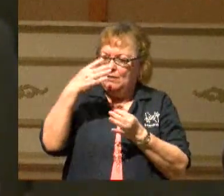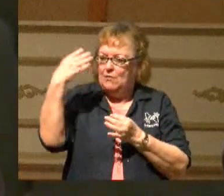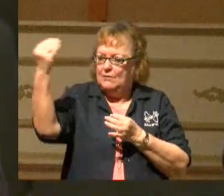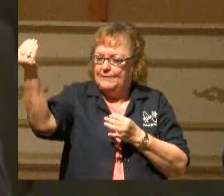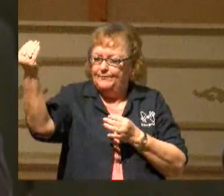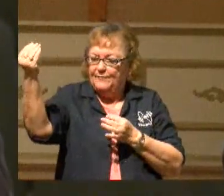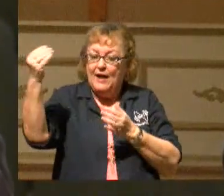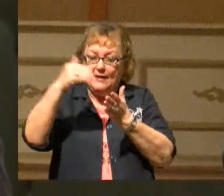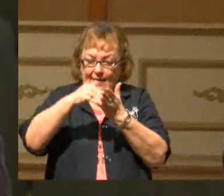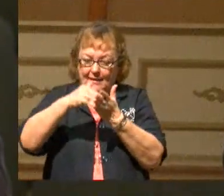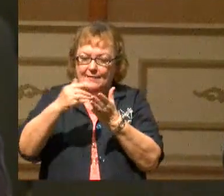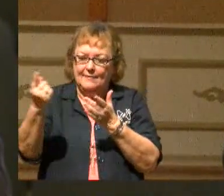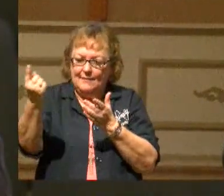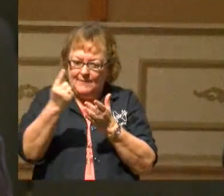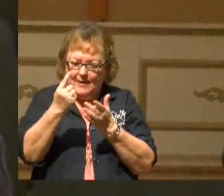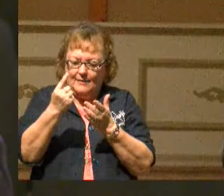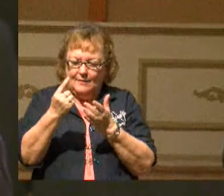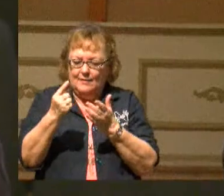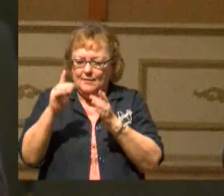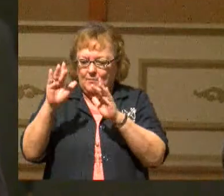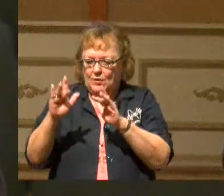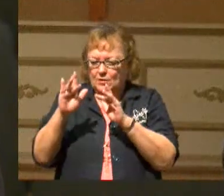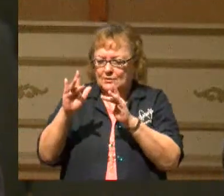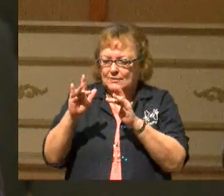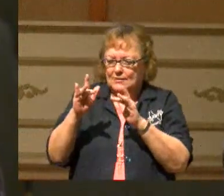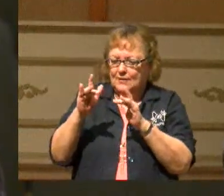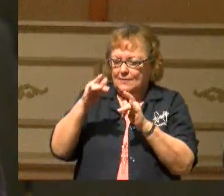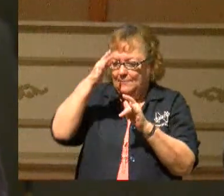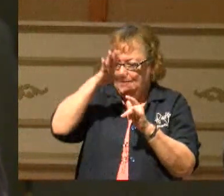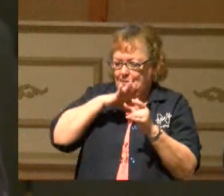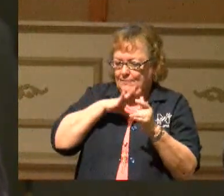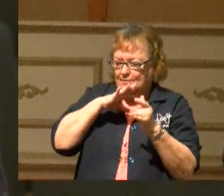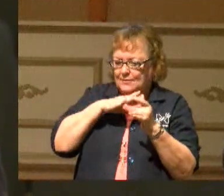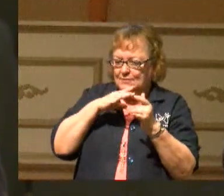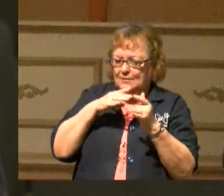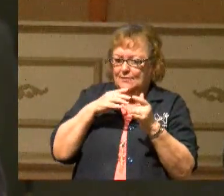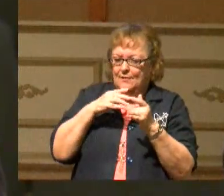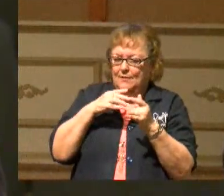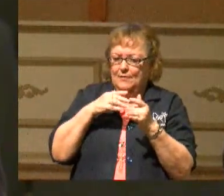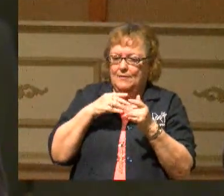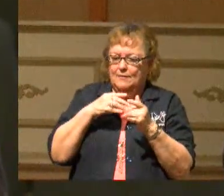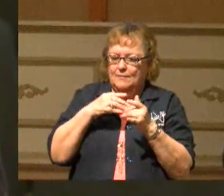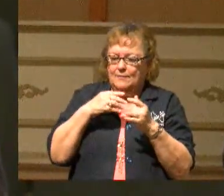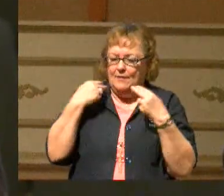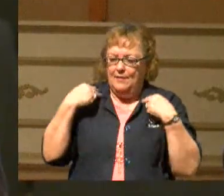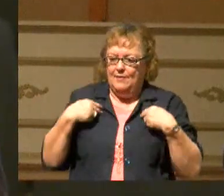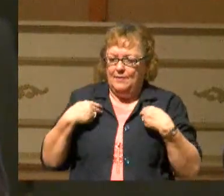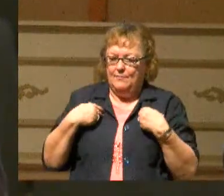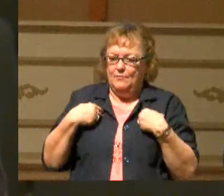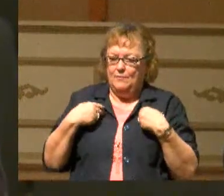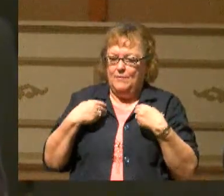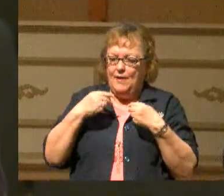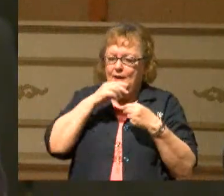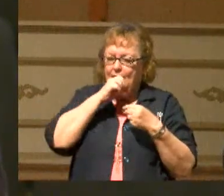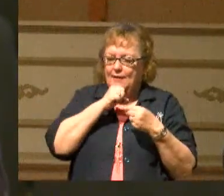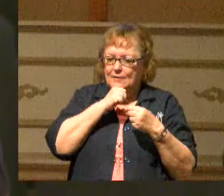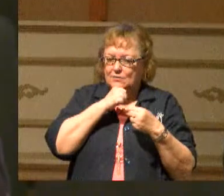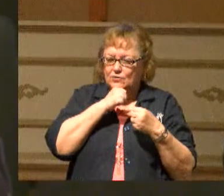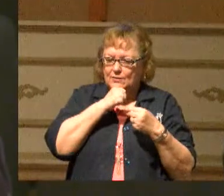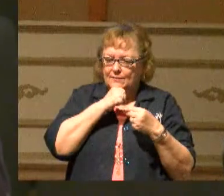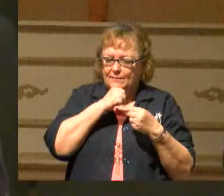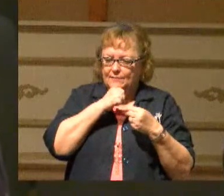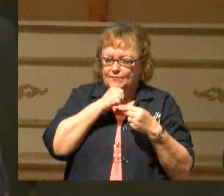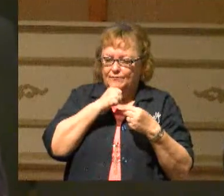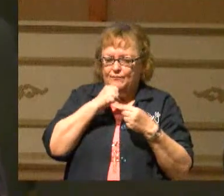Again he called in mercy, in manhood's vigorous prime. But still he found no welcome. The merchant had